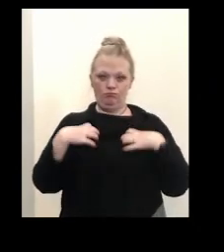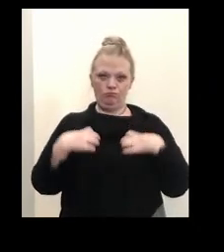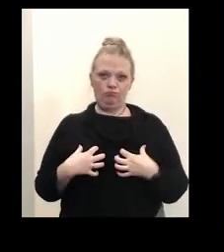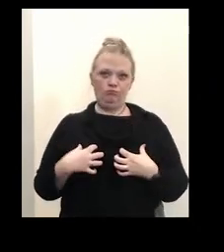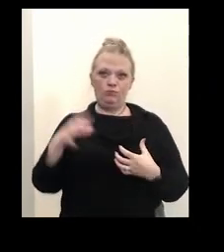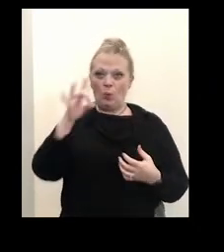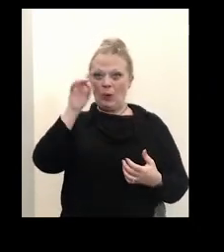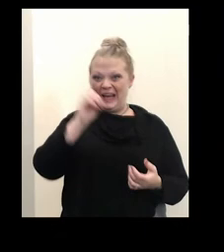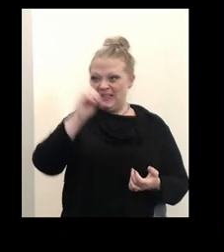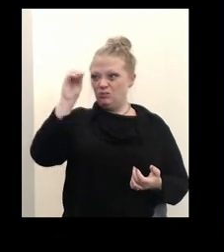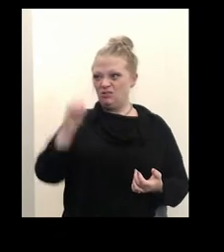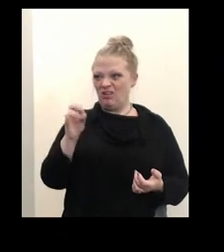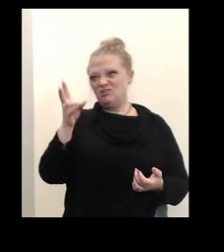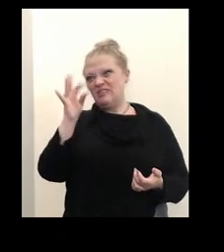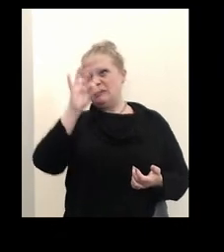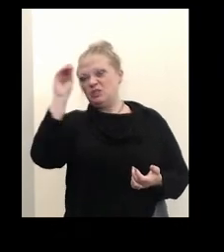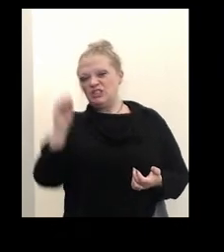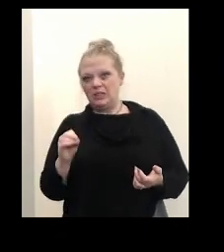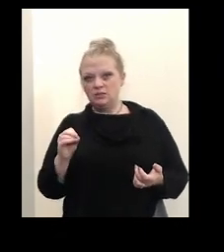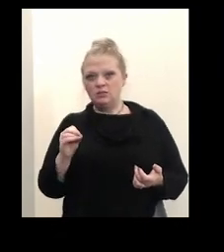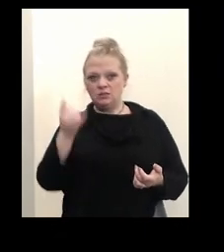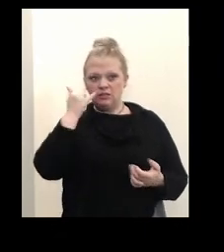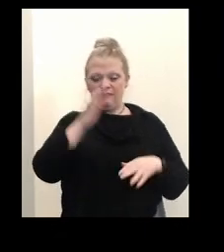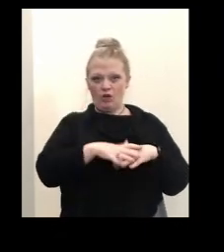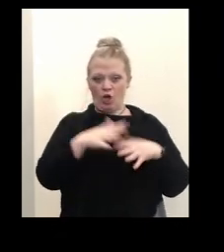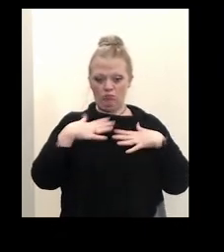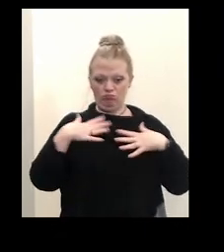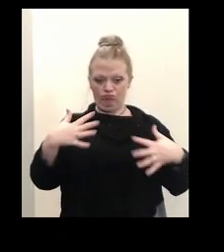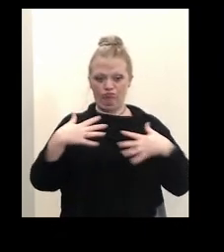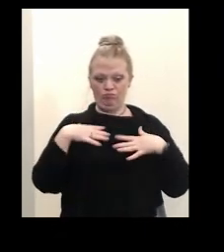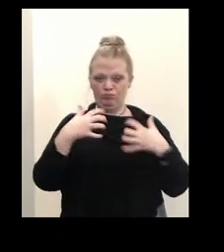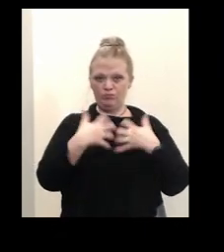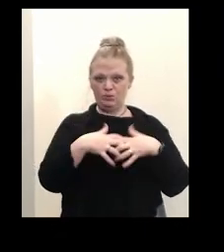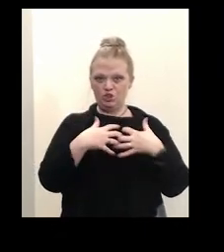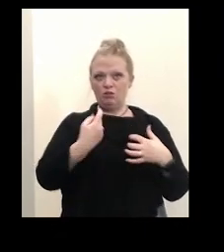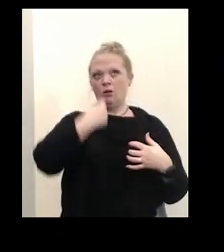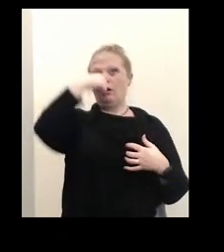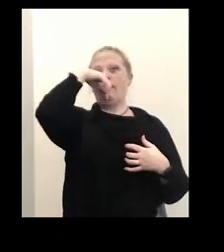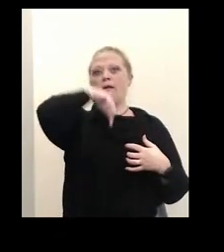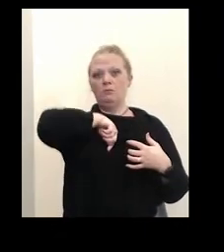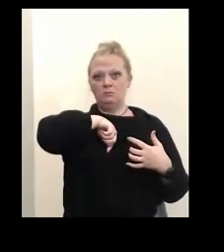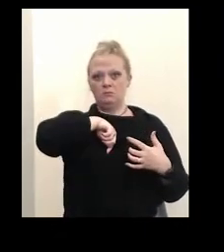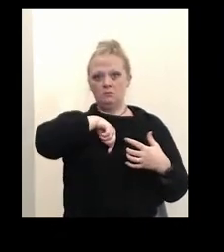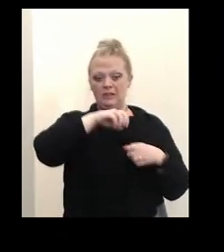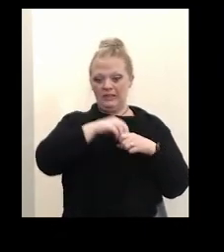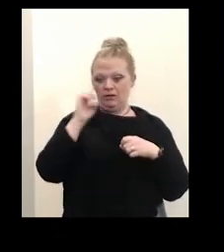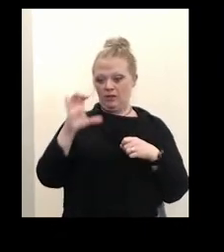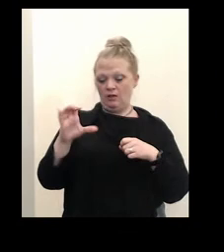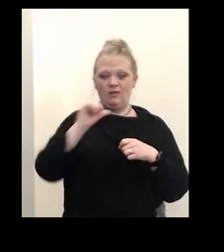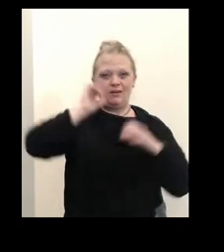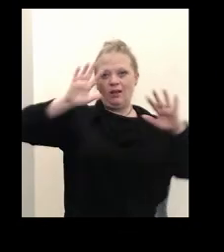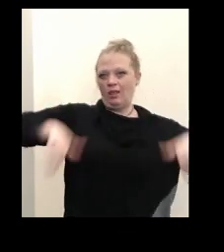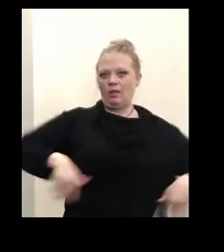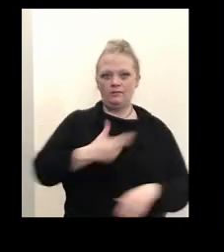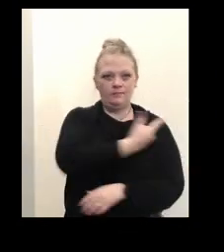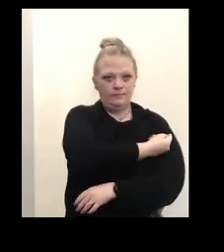79% of those that are on a ventilator in Erie County or have not been fully vaccinated.